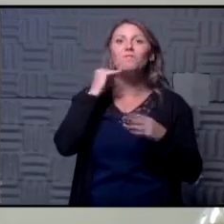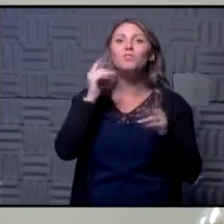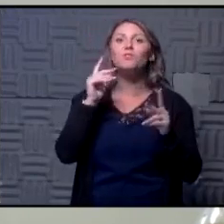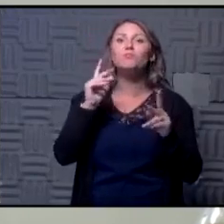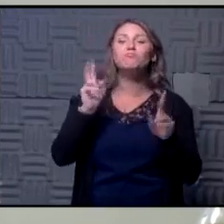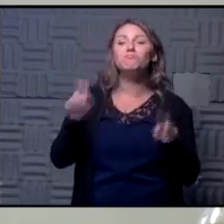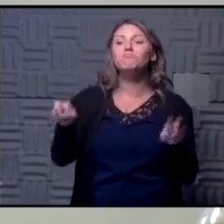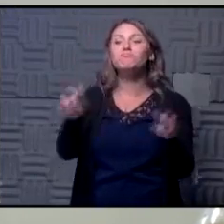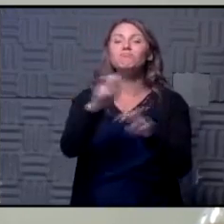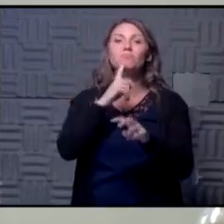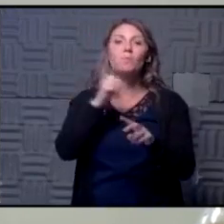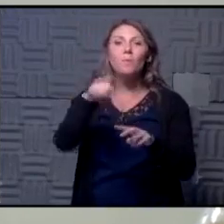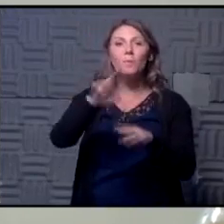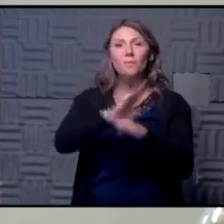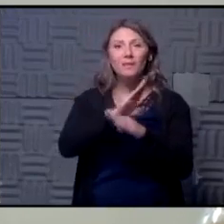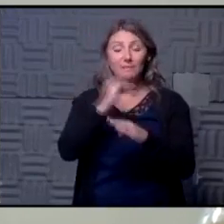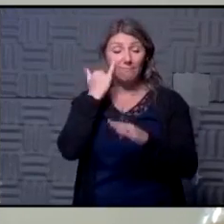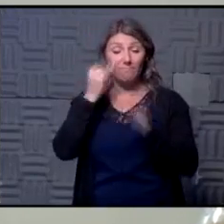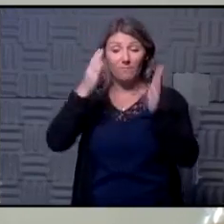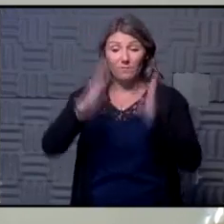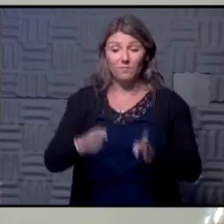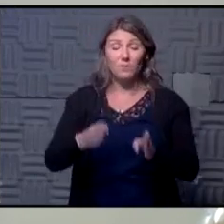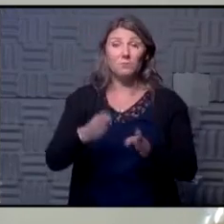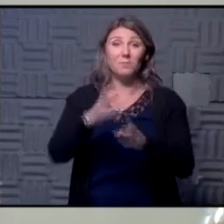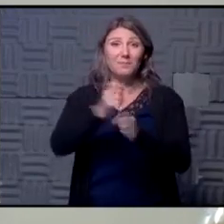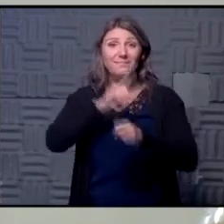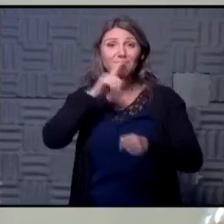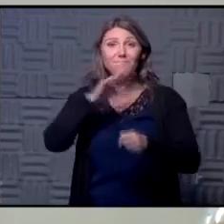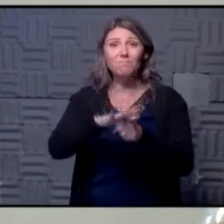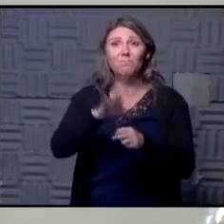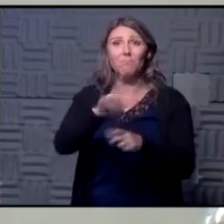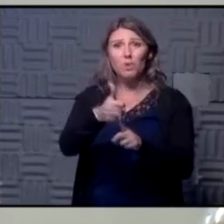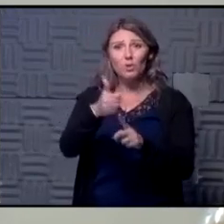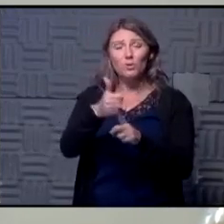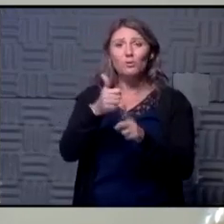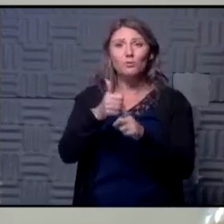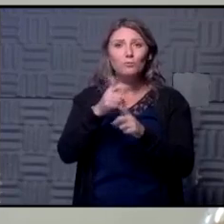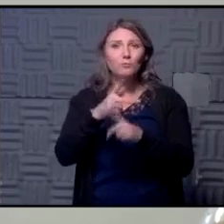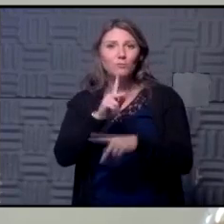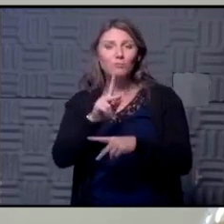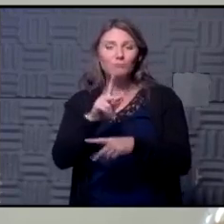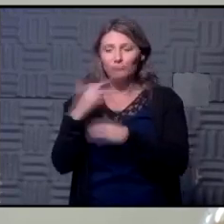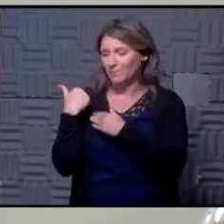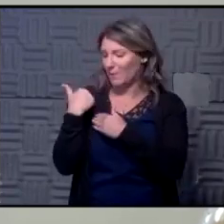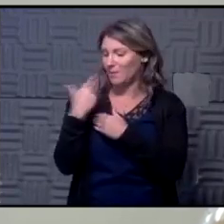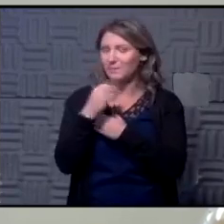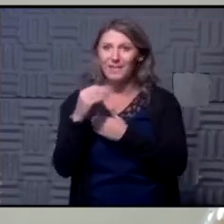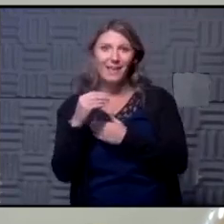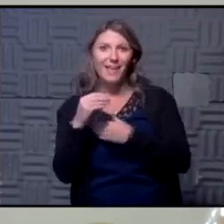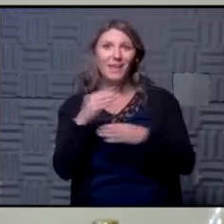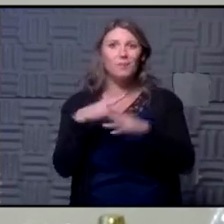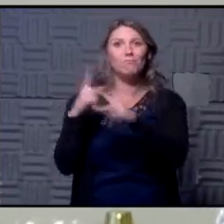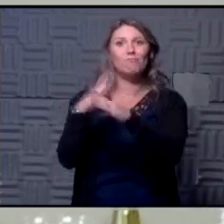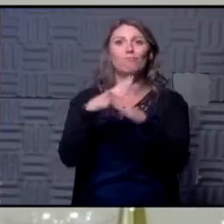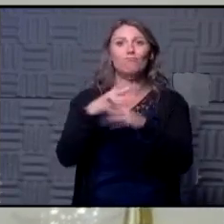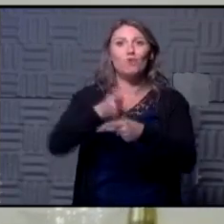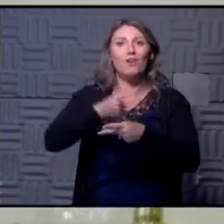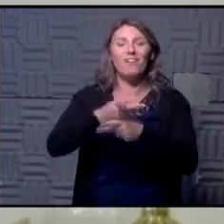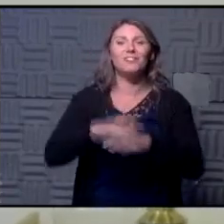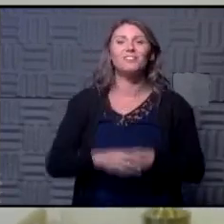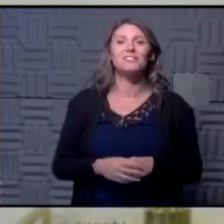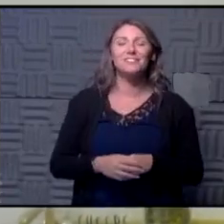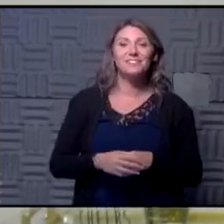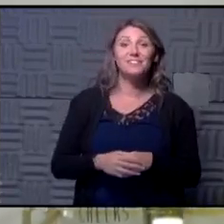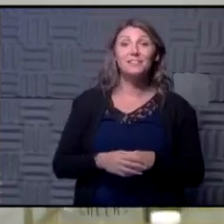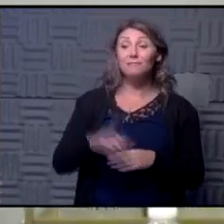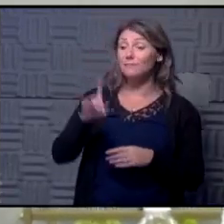and if you're an individual take the pledge take personal responsibility take precautions to prevent the coronavirus daniel